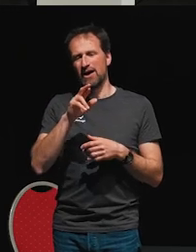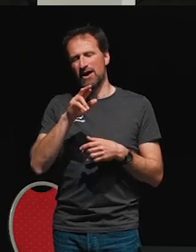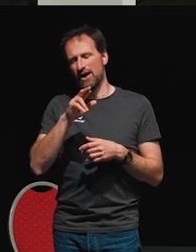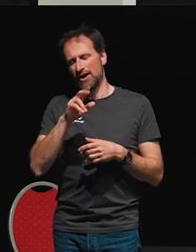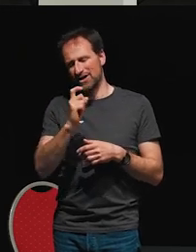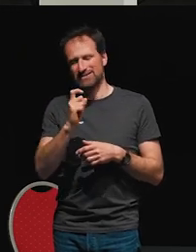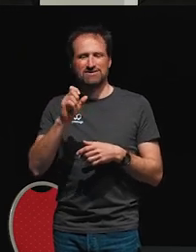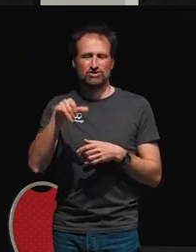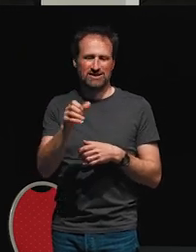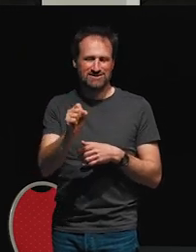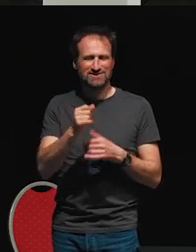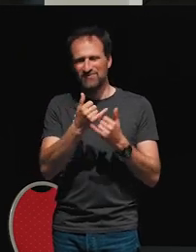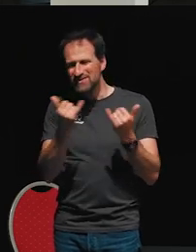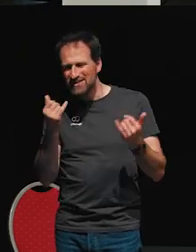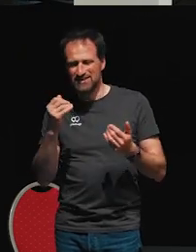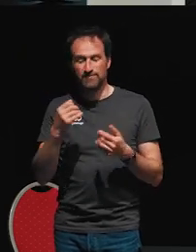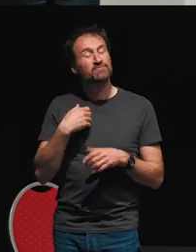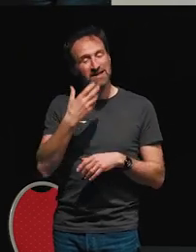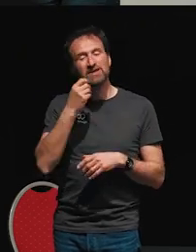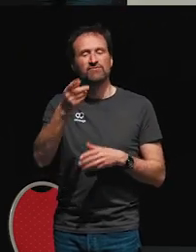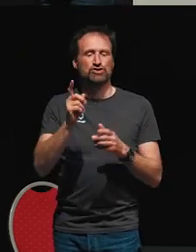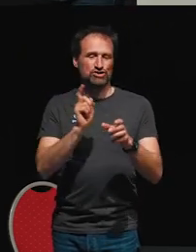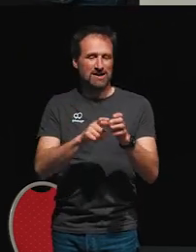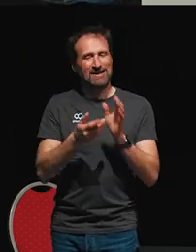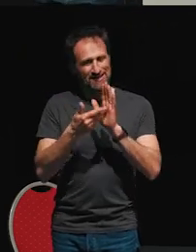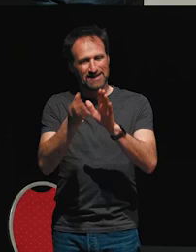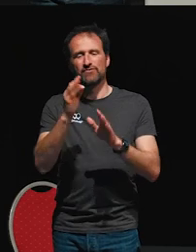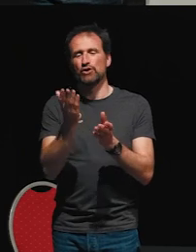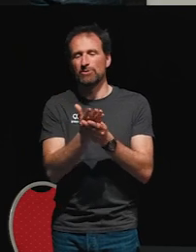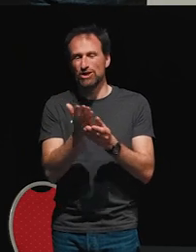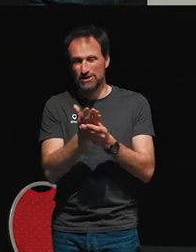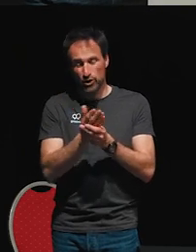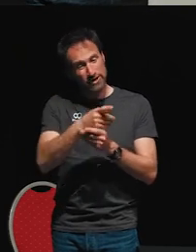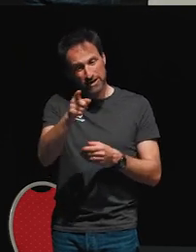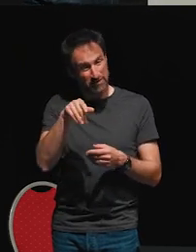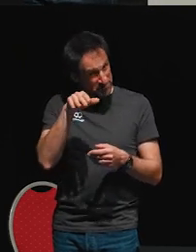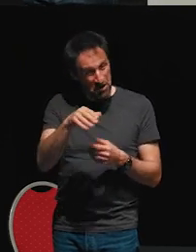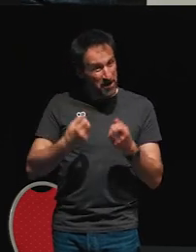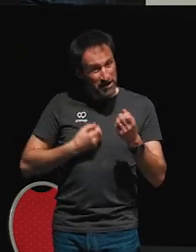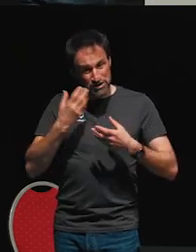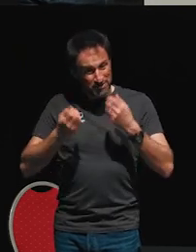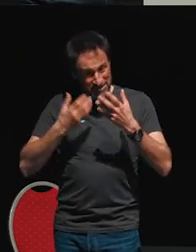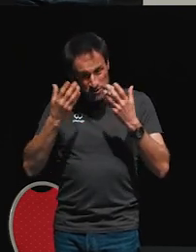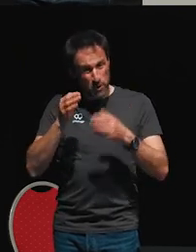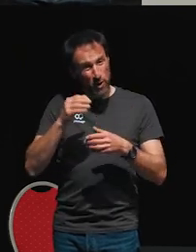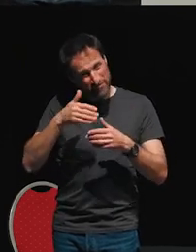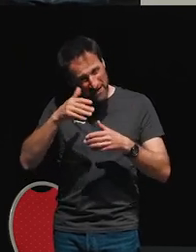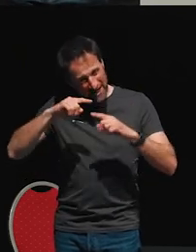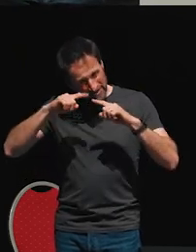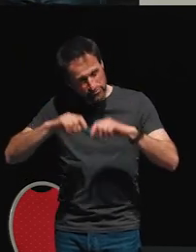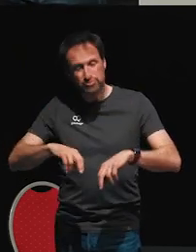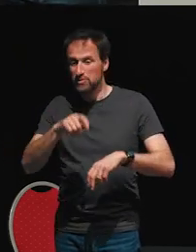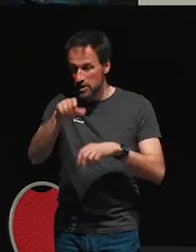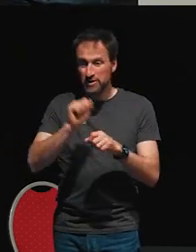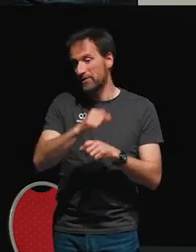I want to give you a link to the repo so that if you are inspired to think more about this, feel free to go there and